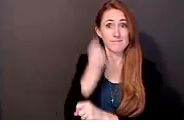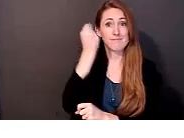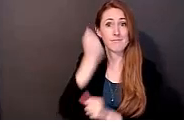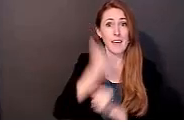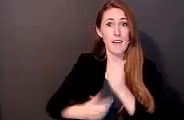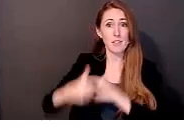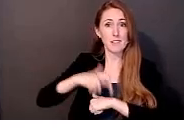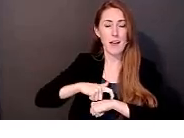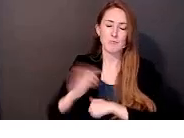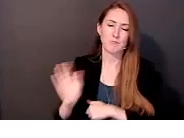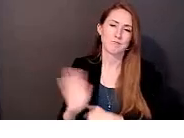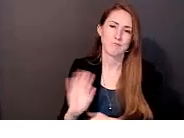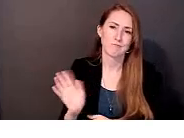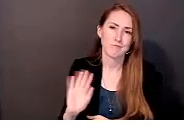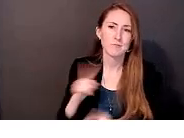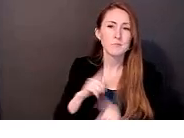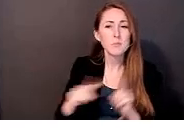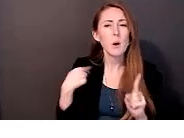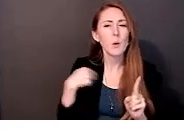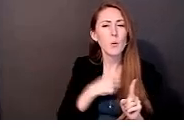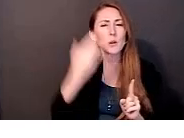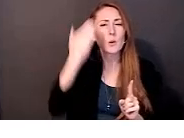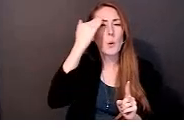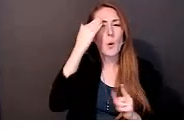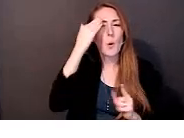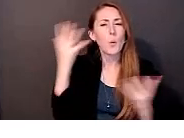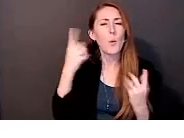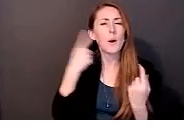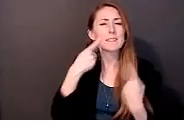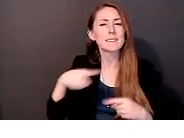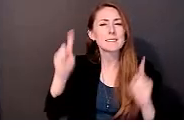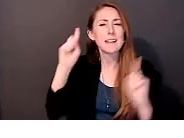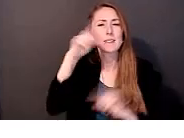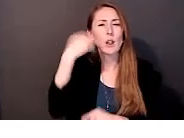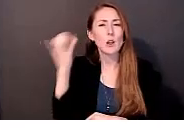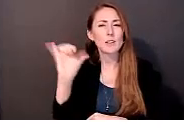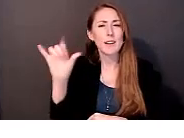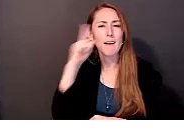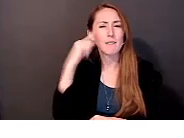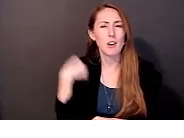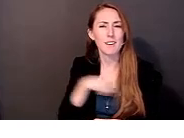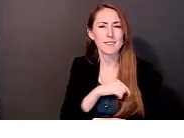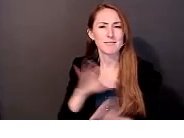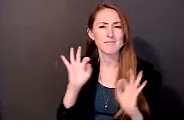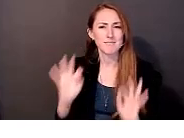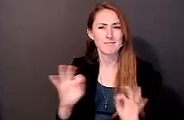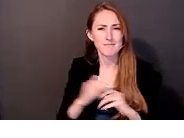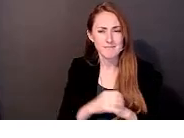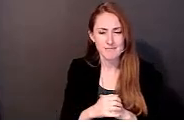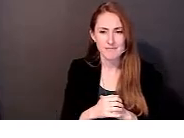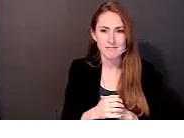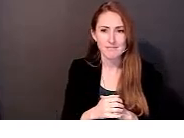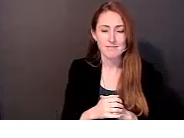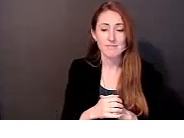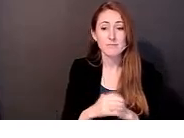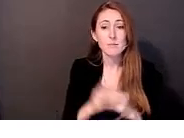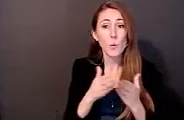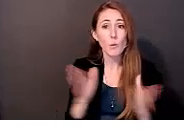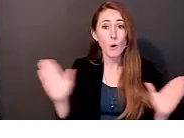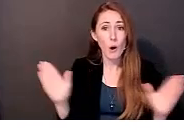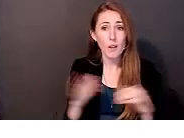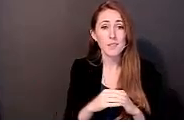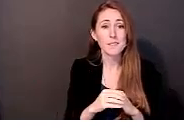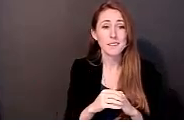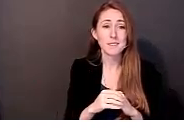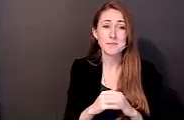can define what a successful use of our time means to us. And then overall, we think we will want, we know